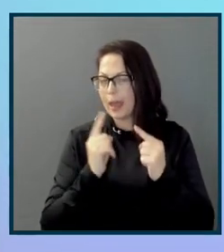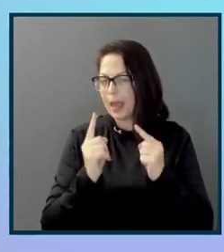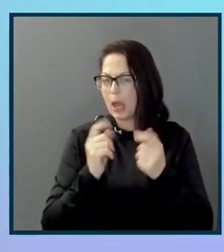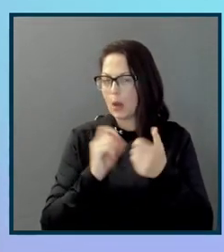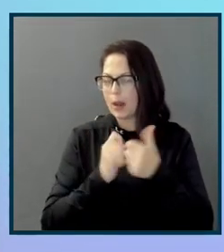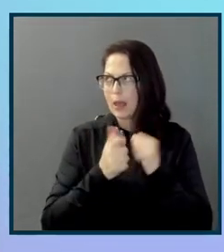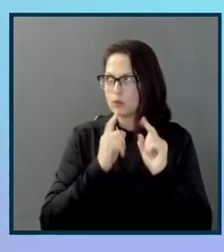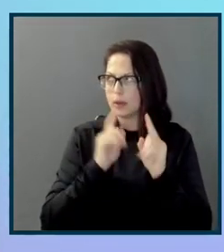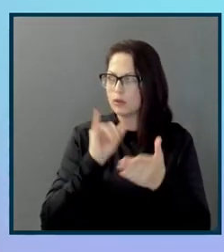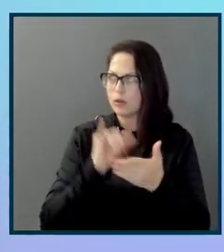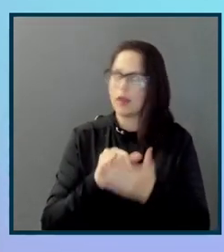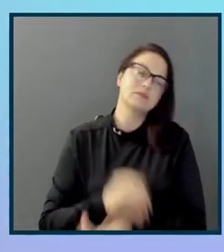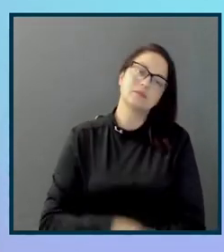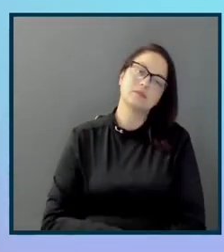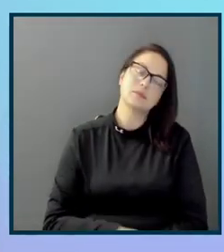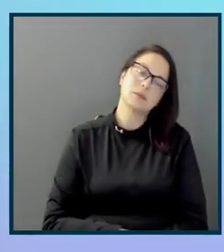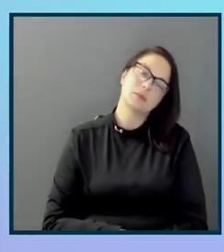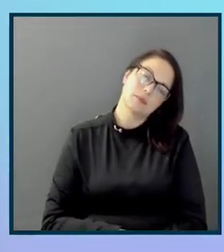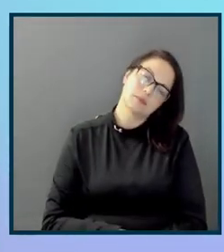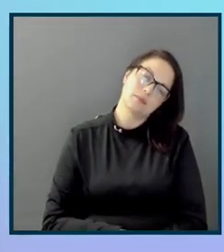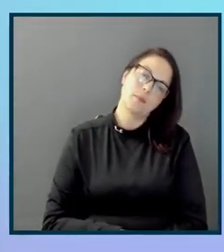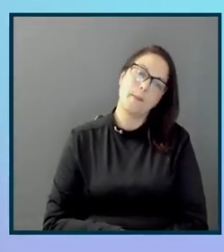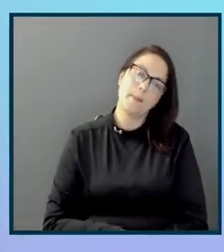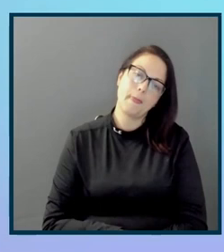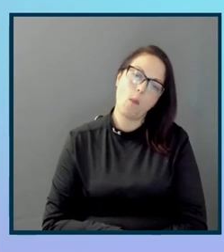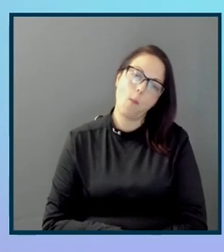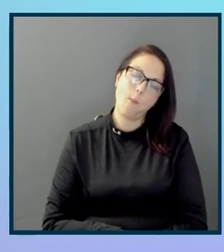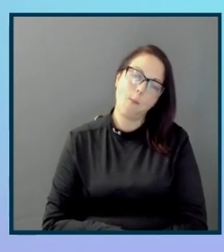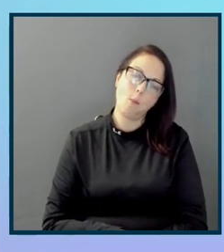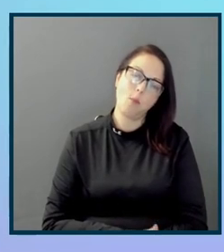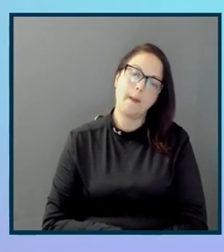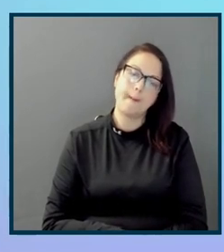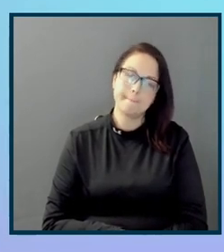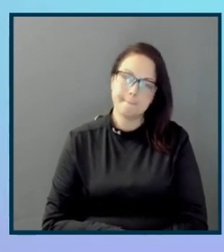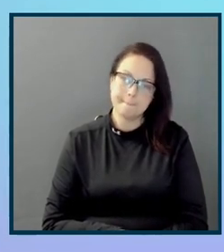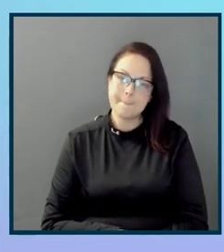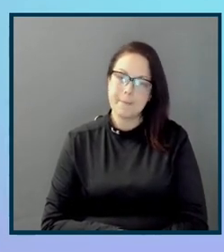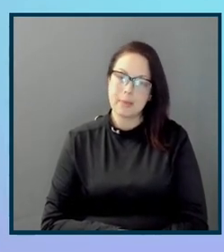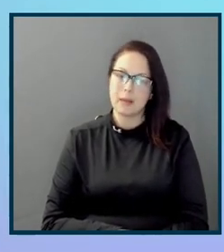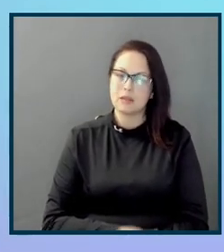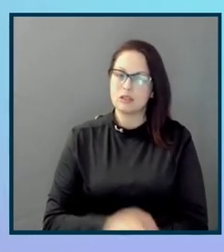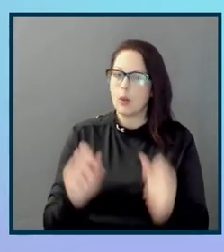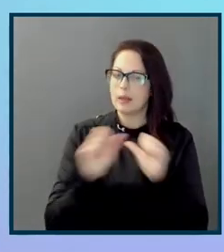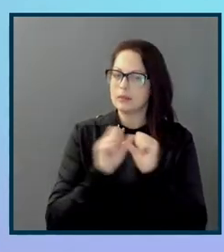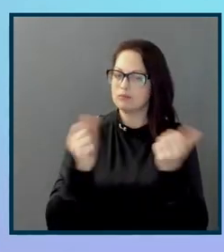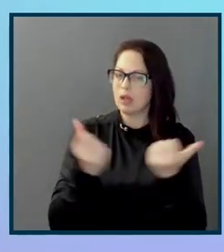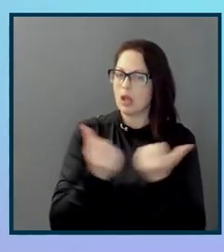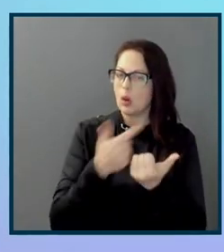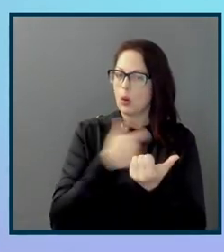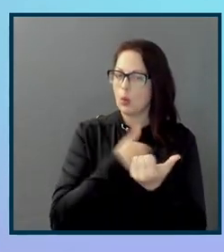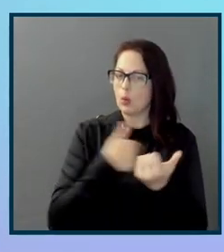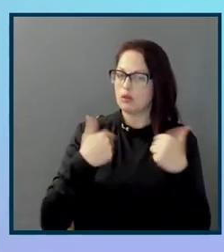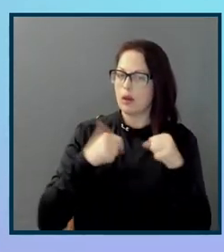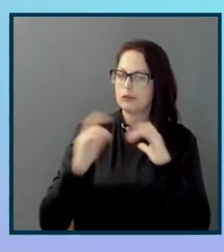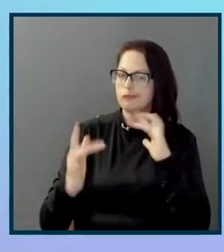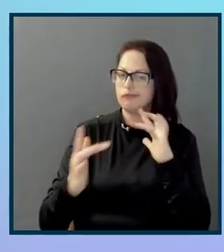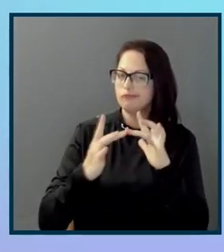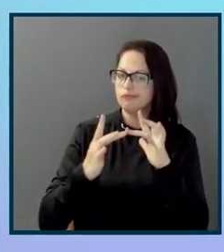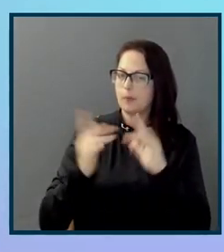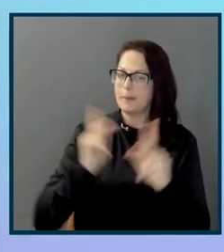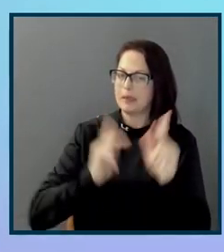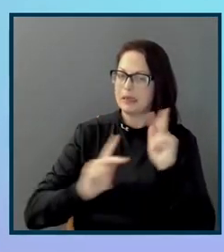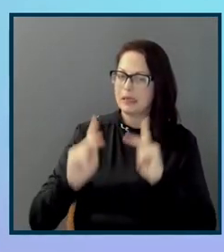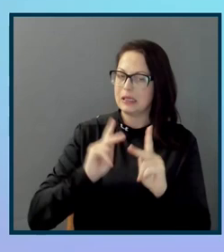As an agency, it is one of the points that we are trying to reach out to folks and let them know, hey, we do offer this